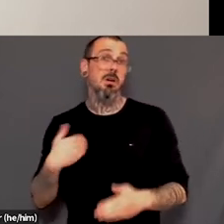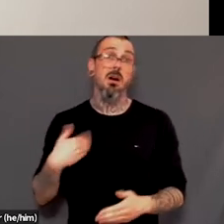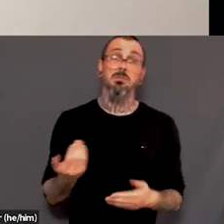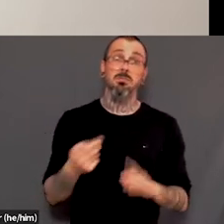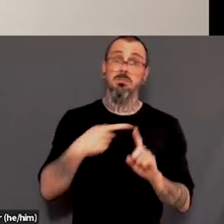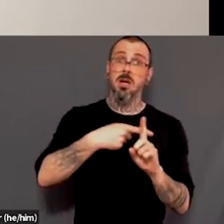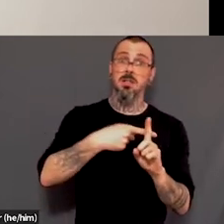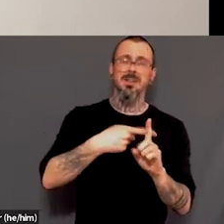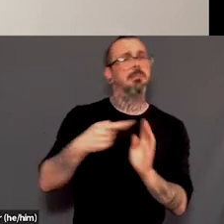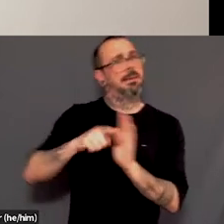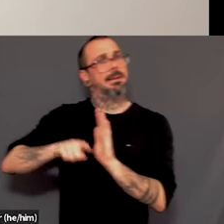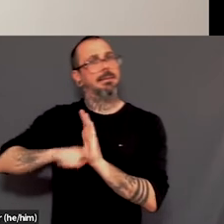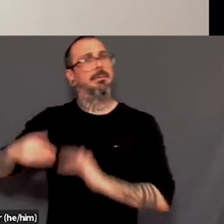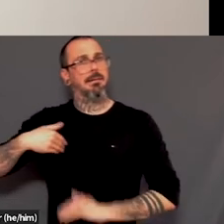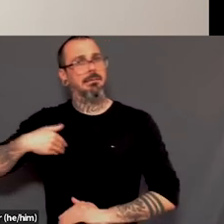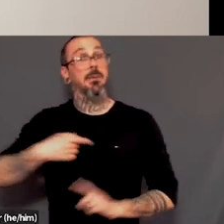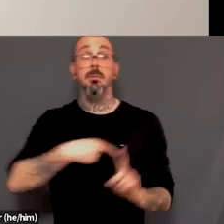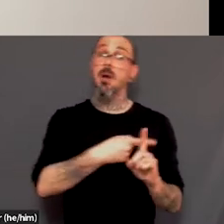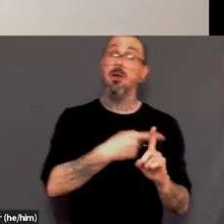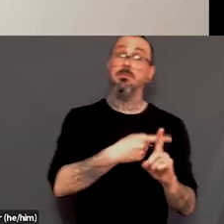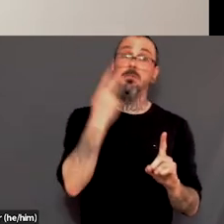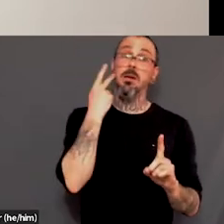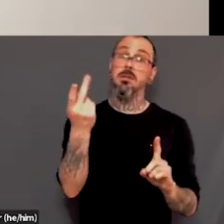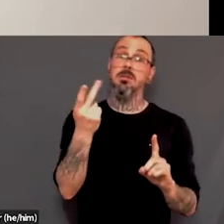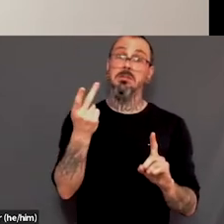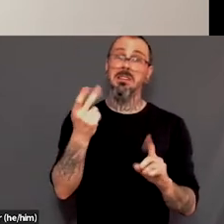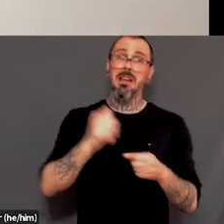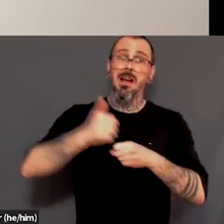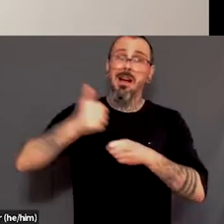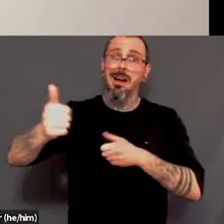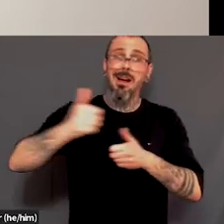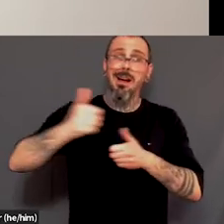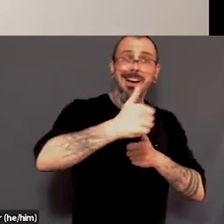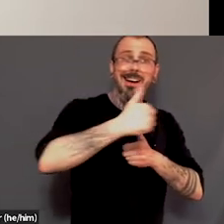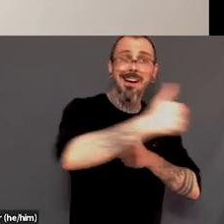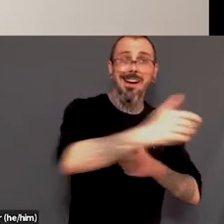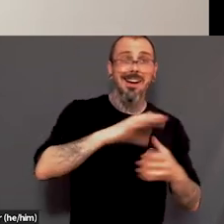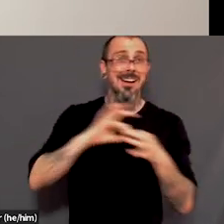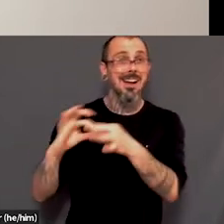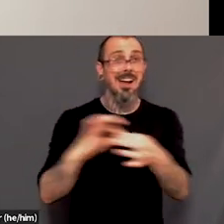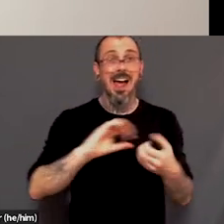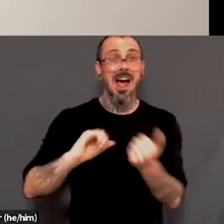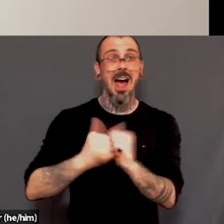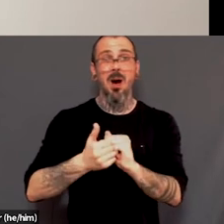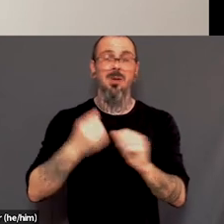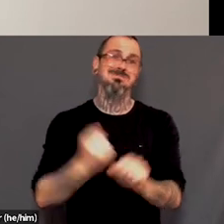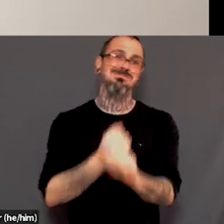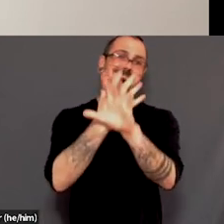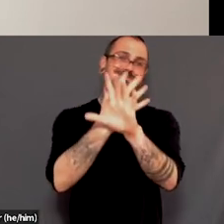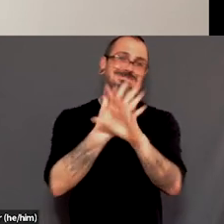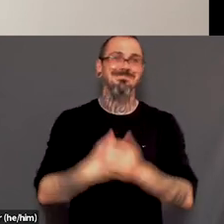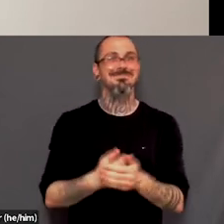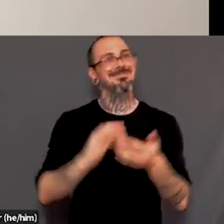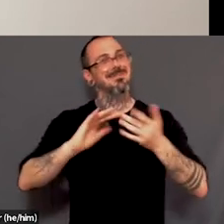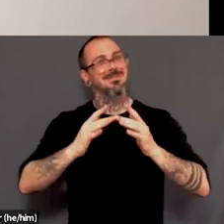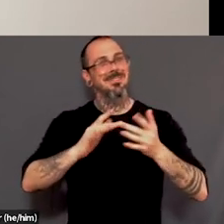see, you know, people coming together across spaces, um, through, through using, you know, technology. And I